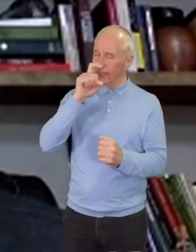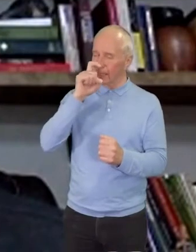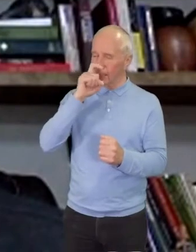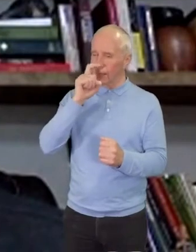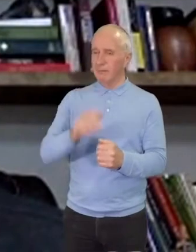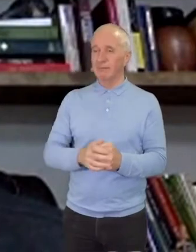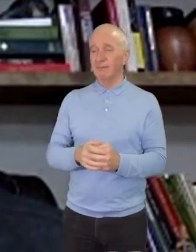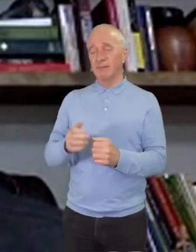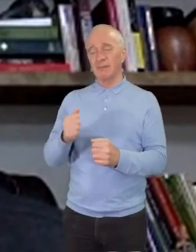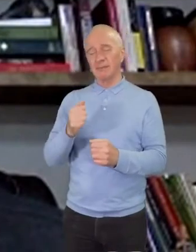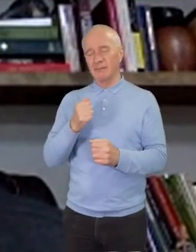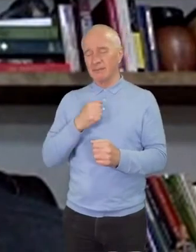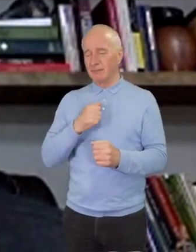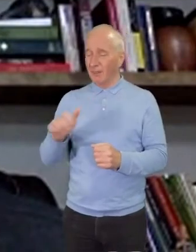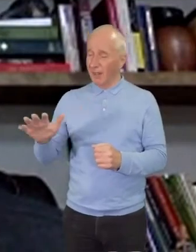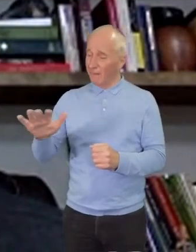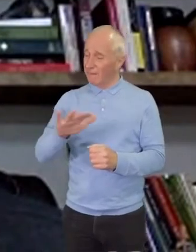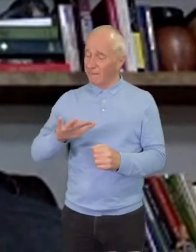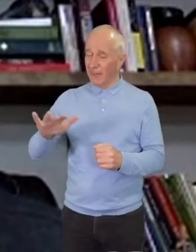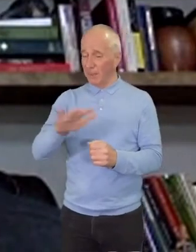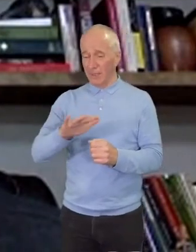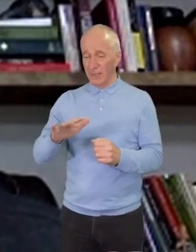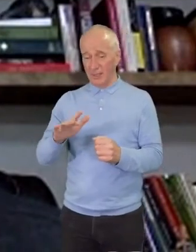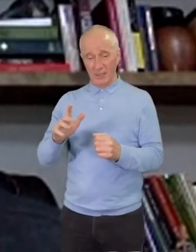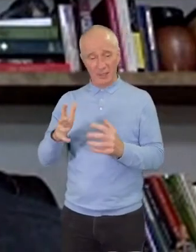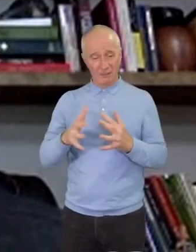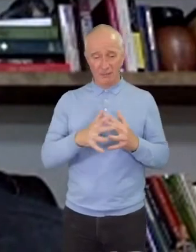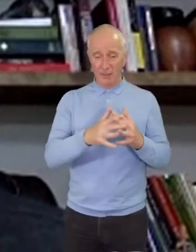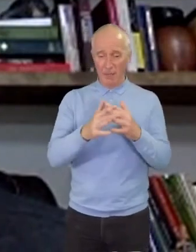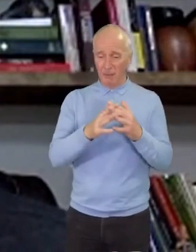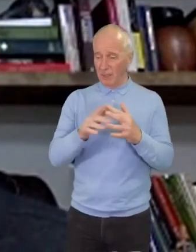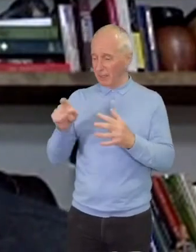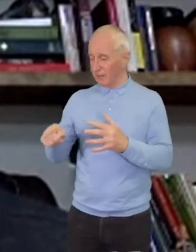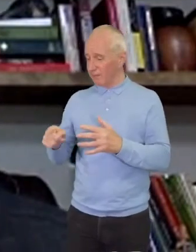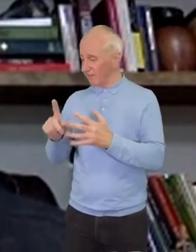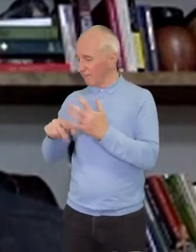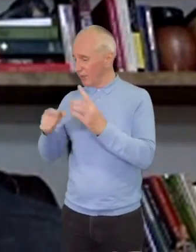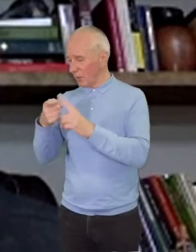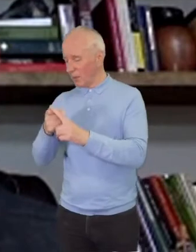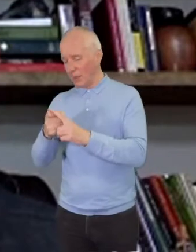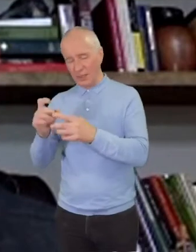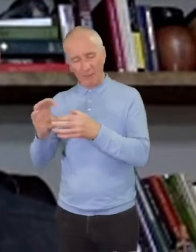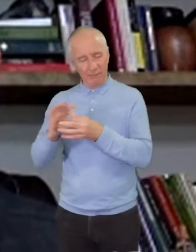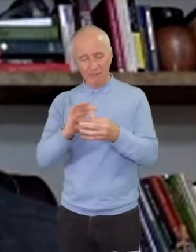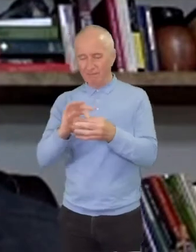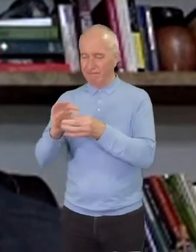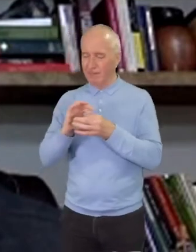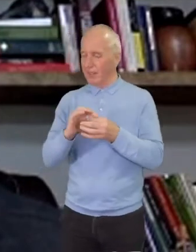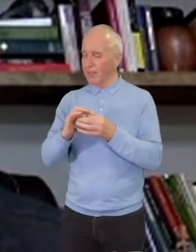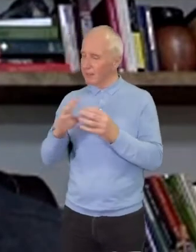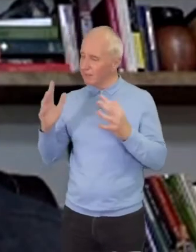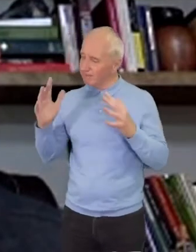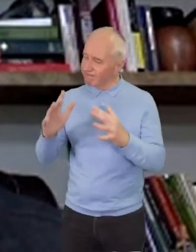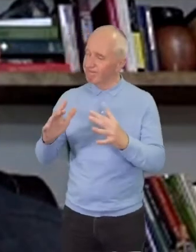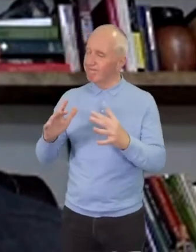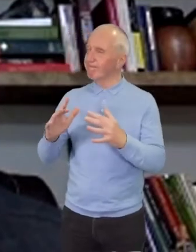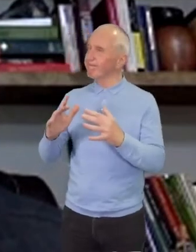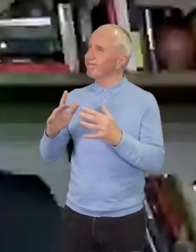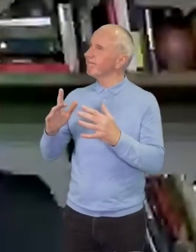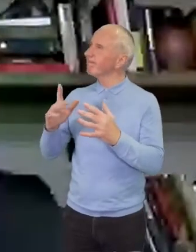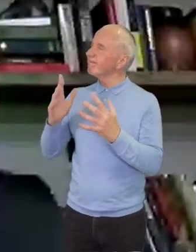my family on the other side of the pond there, that as they meet and they listen to you and as they worship you,